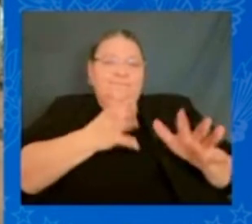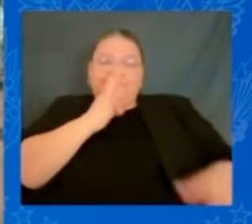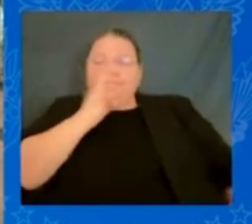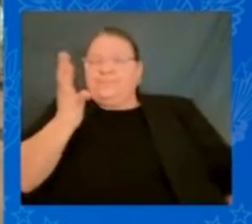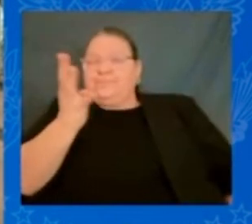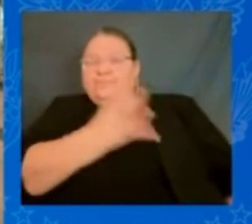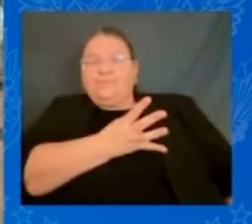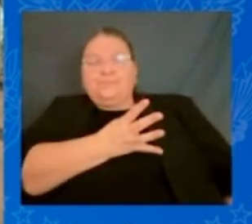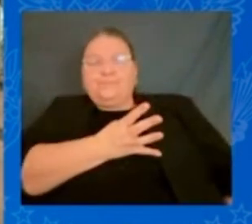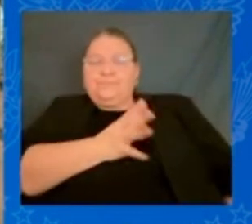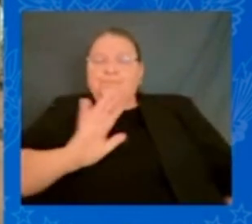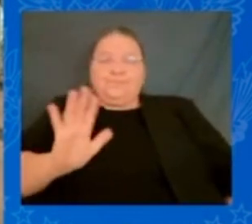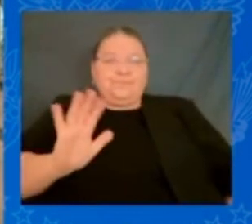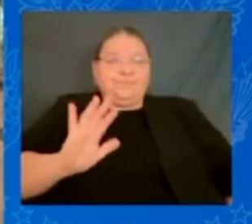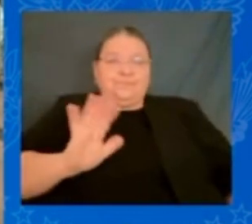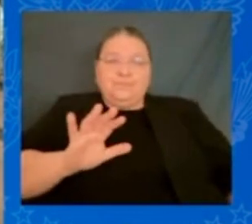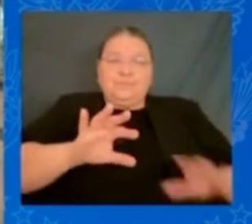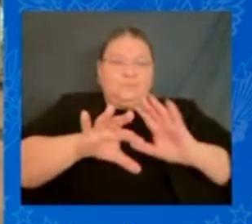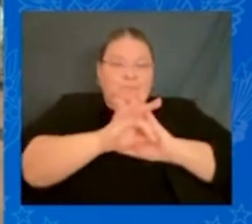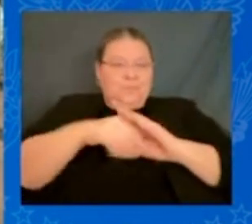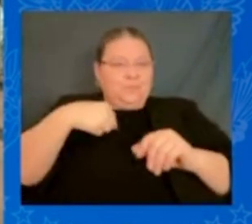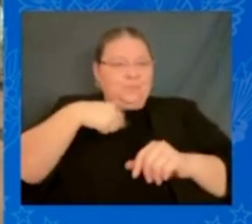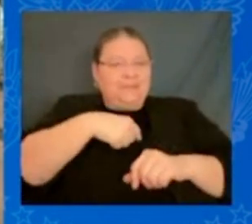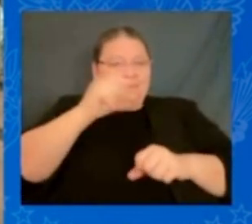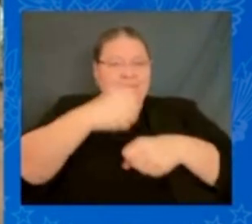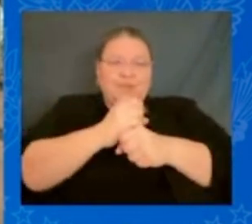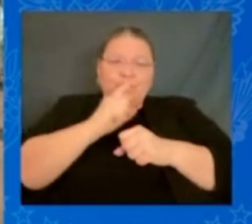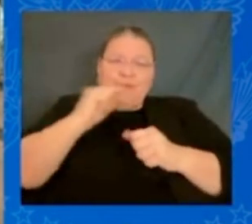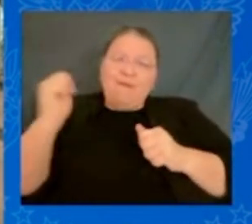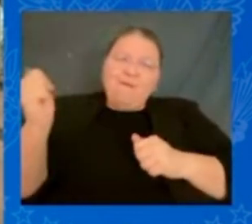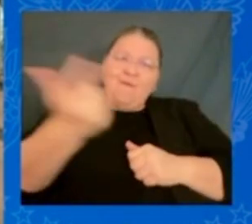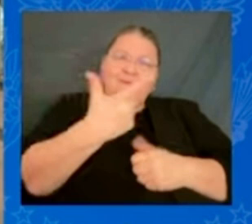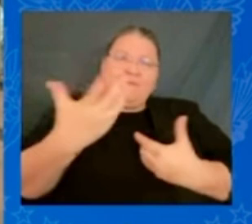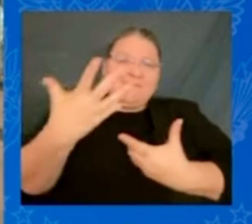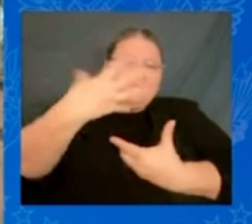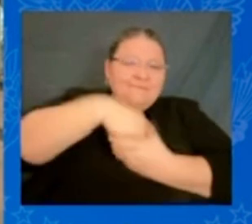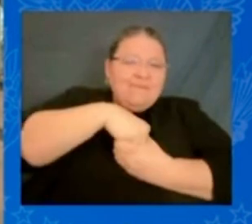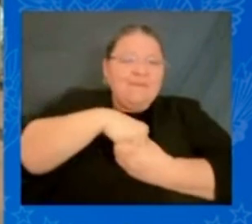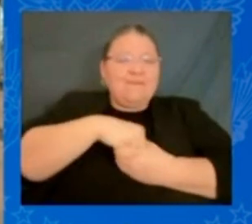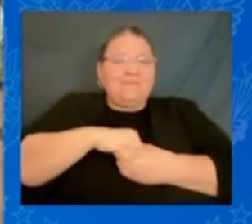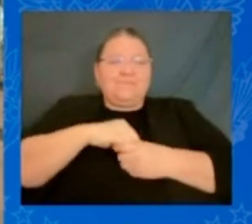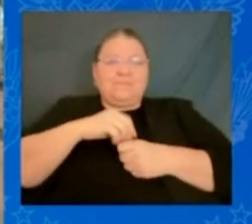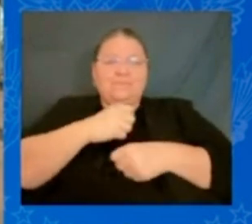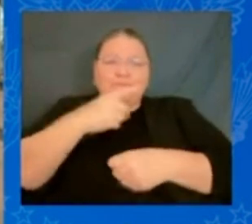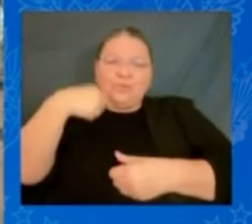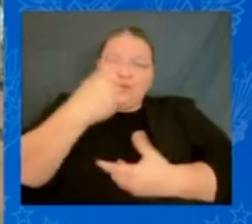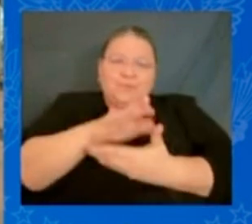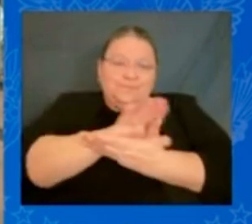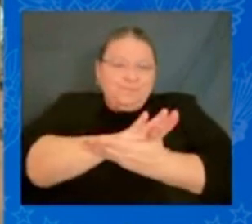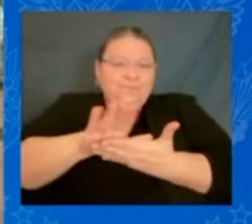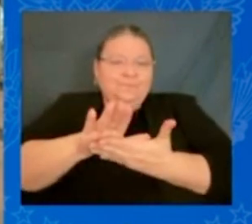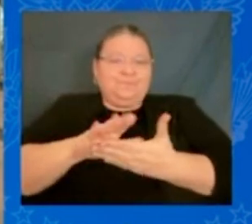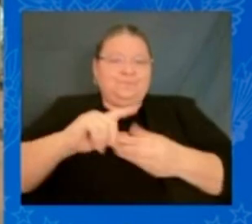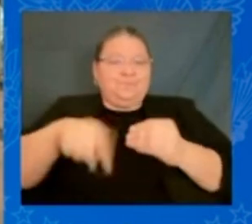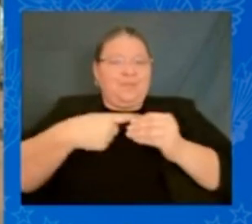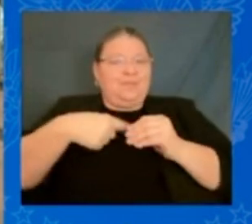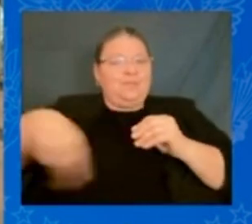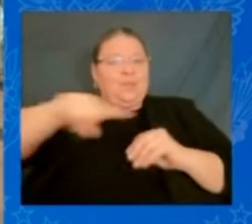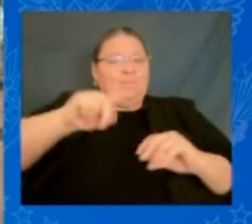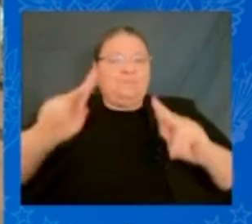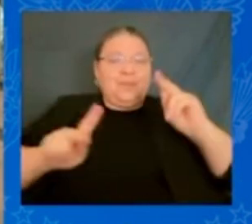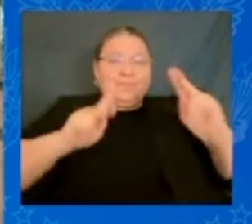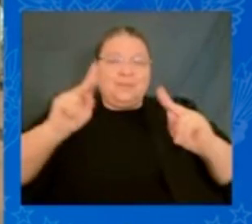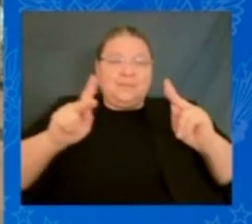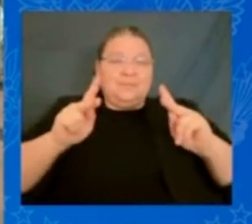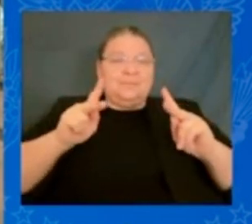And we need everybody engaged. We know history does not look kindly on those who deny the march across the bridge to redeem the soul of